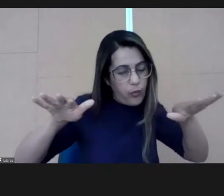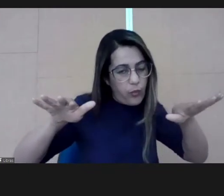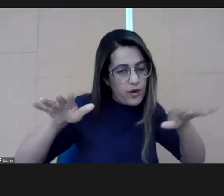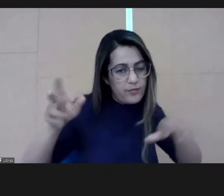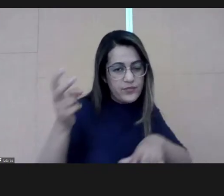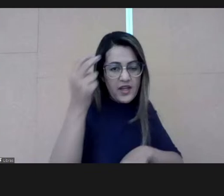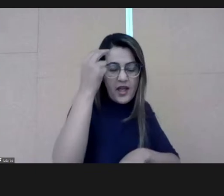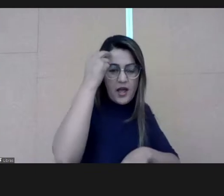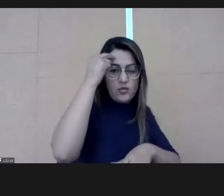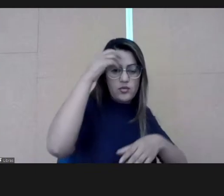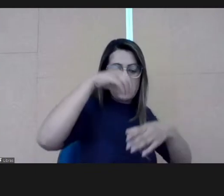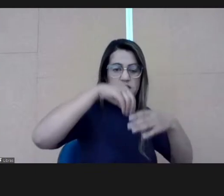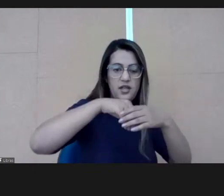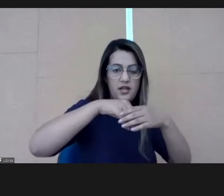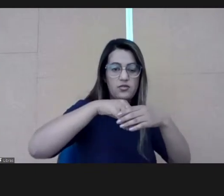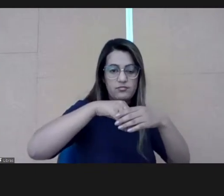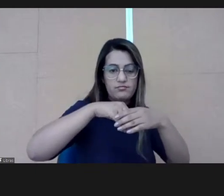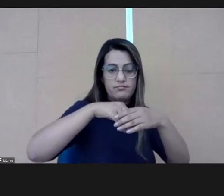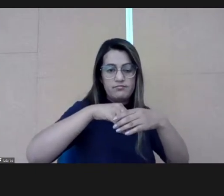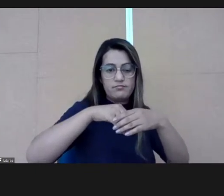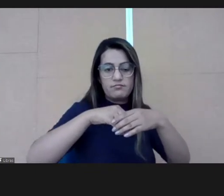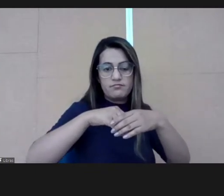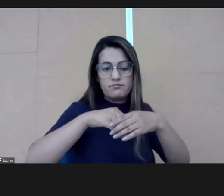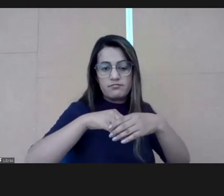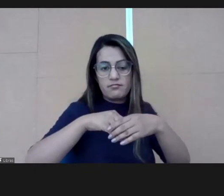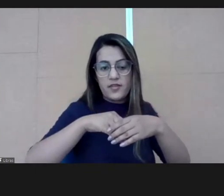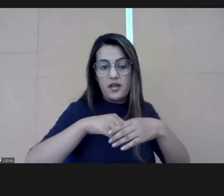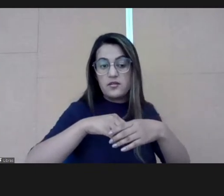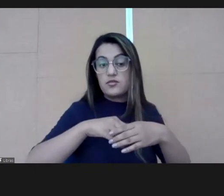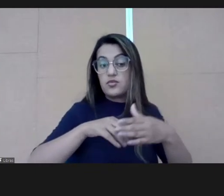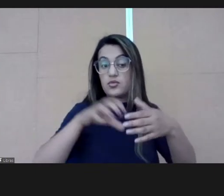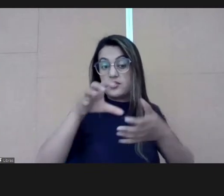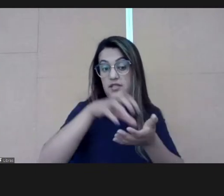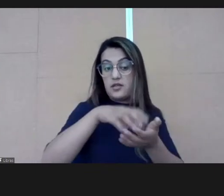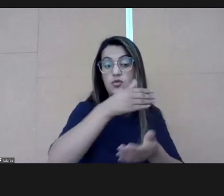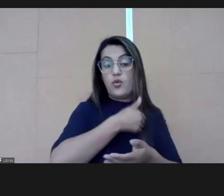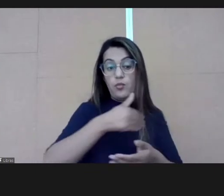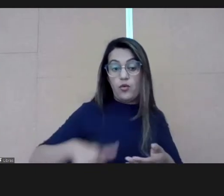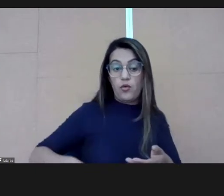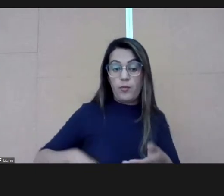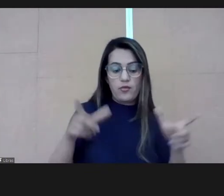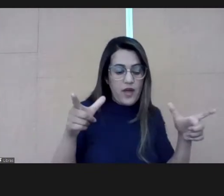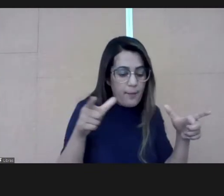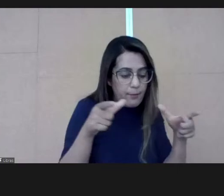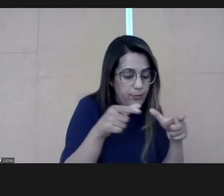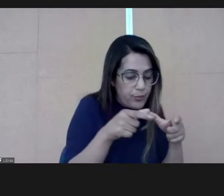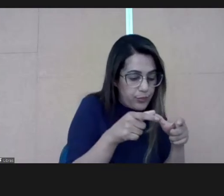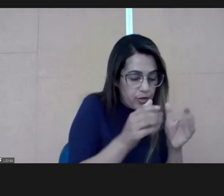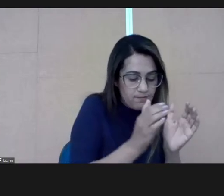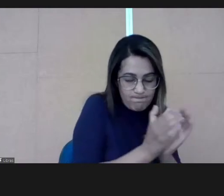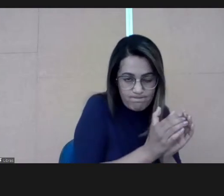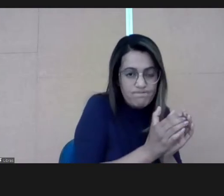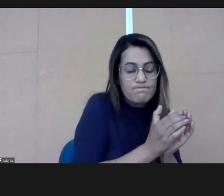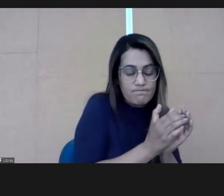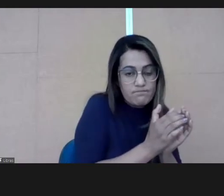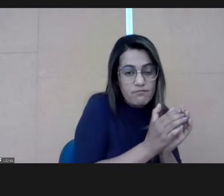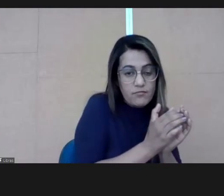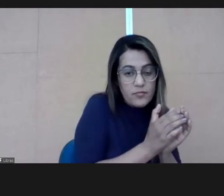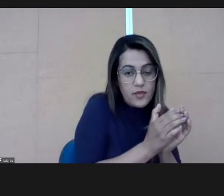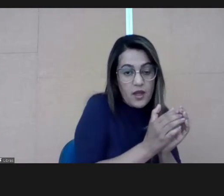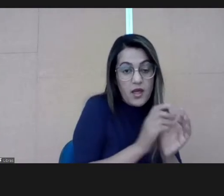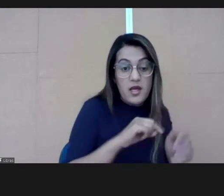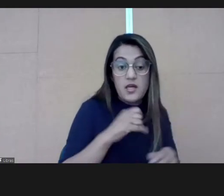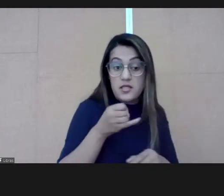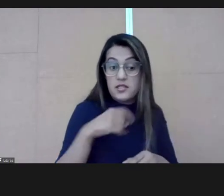the culture of mentorship, because we cannot be just in a small group. If we're working with the government,